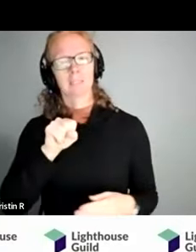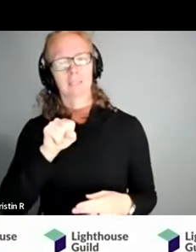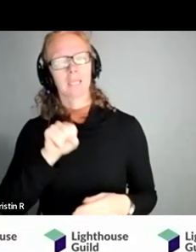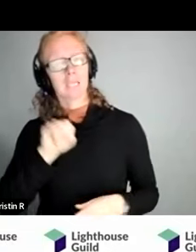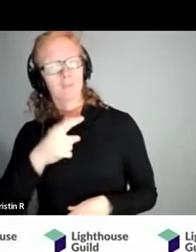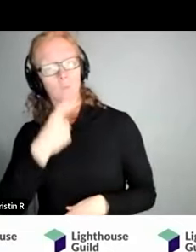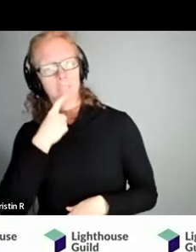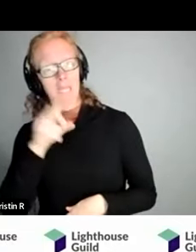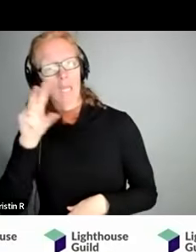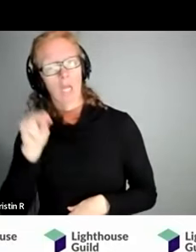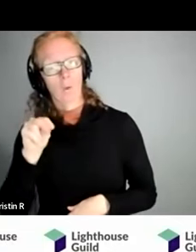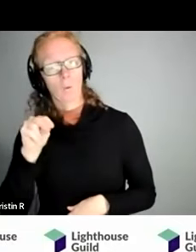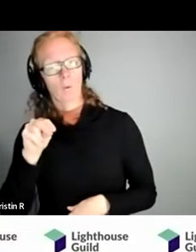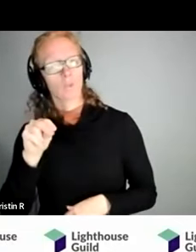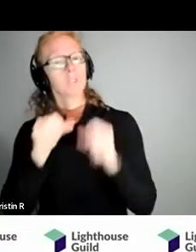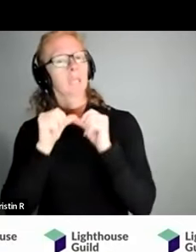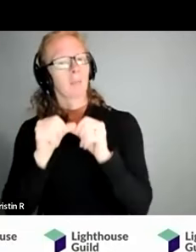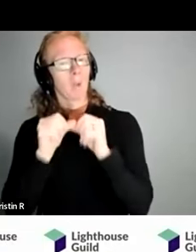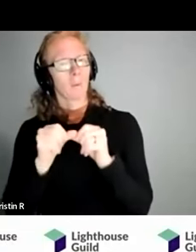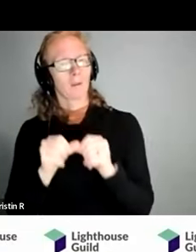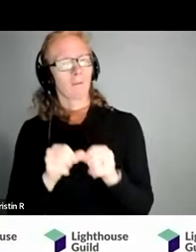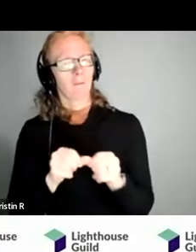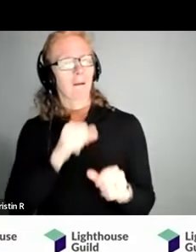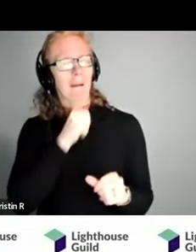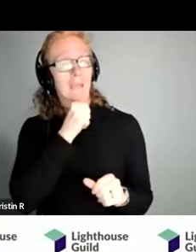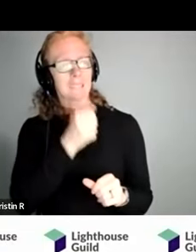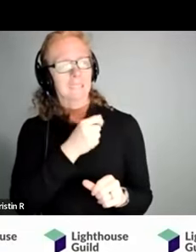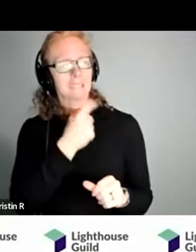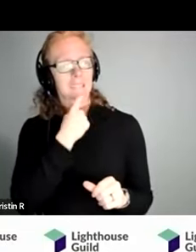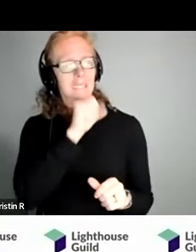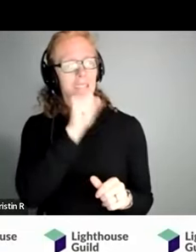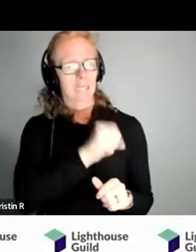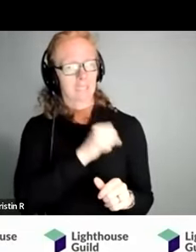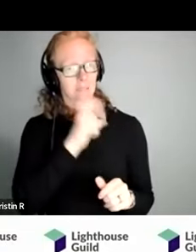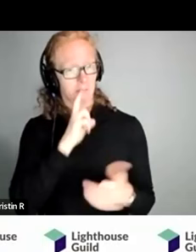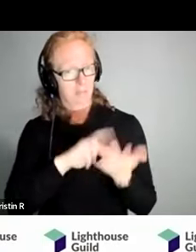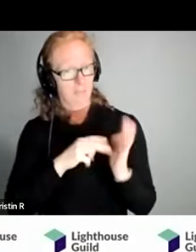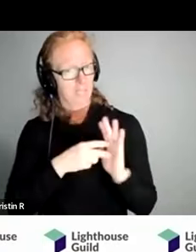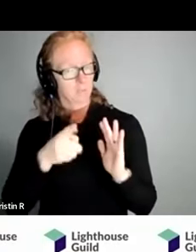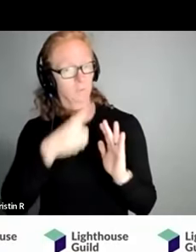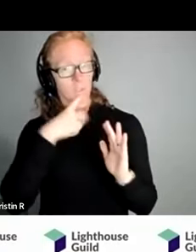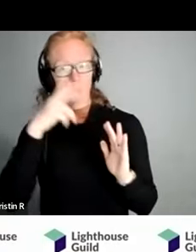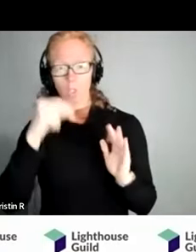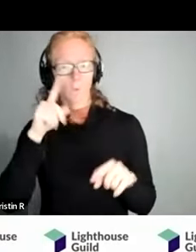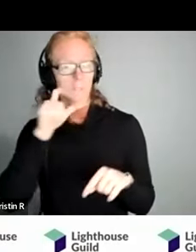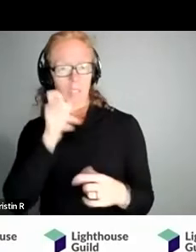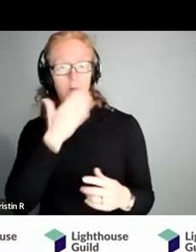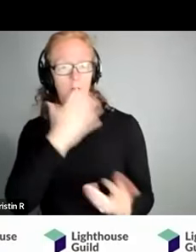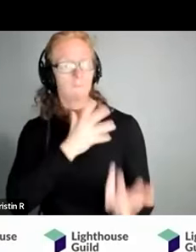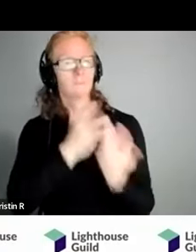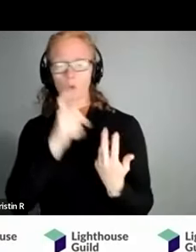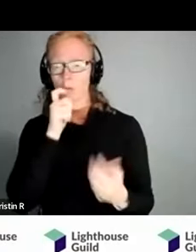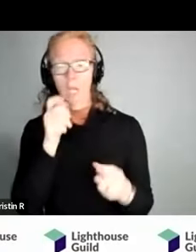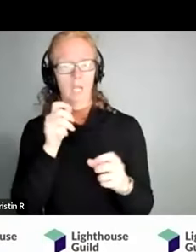if you answer no you just keep going i didn't think to answer yes would that have meant that it would have said no this isn't you